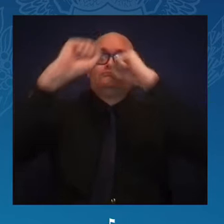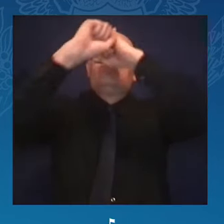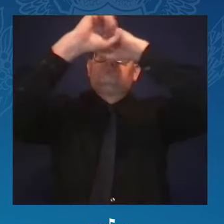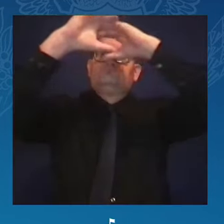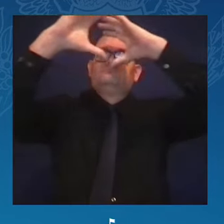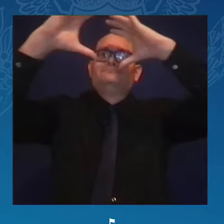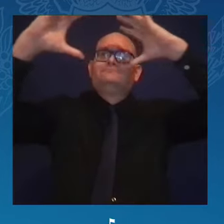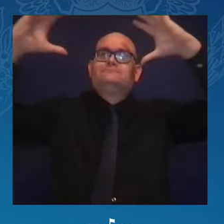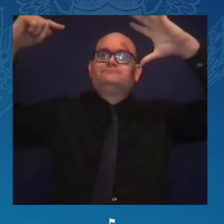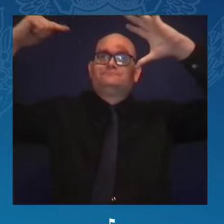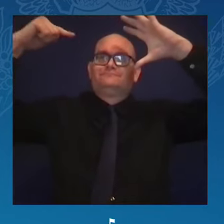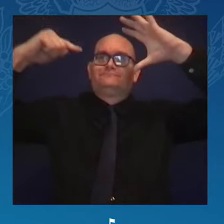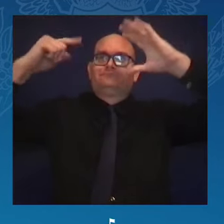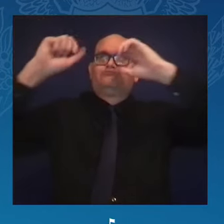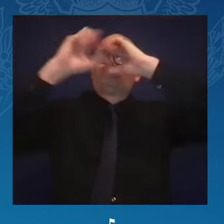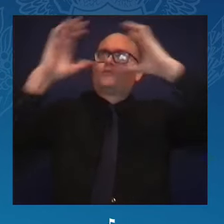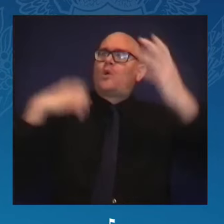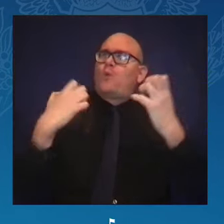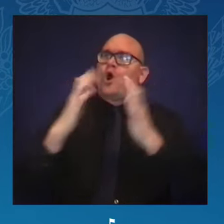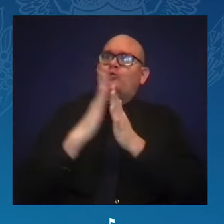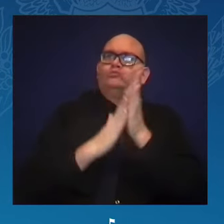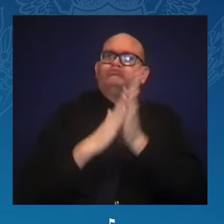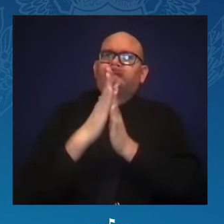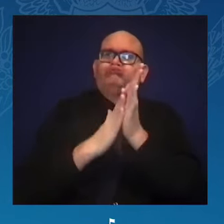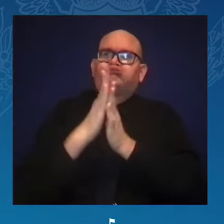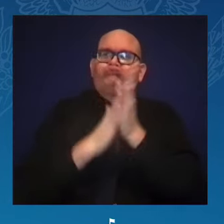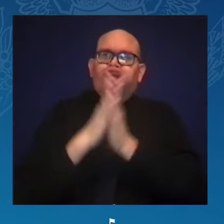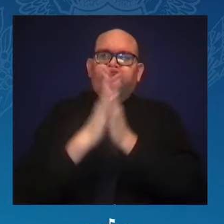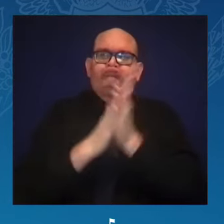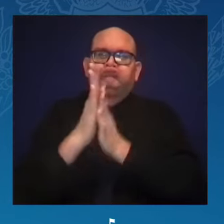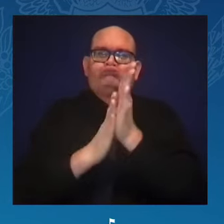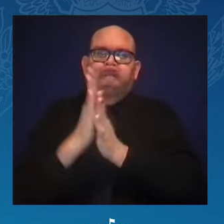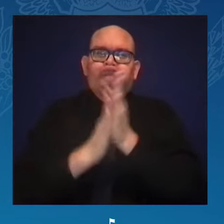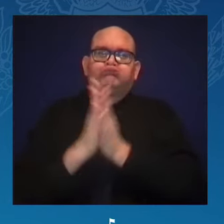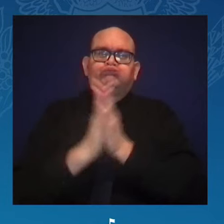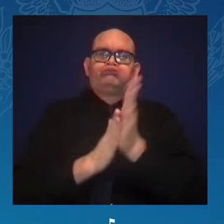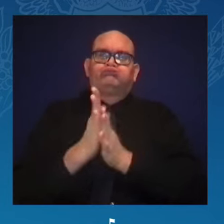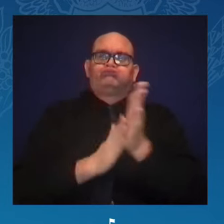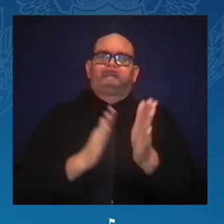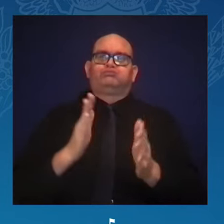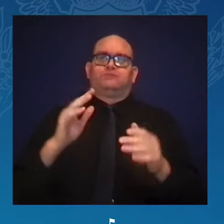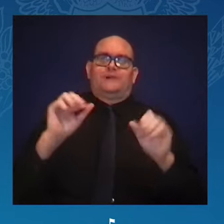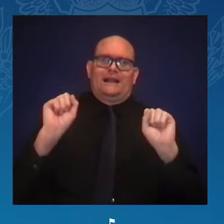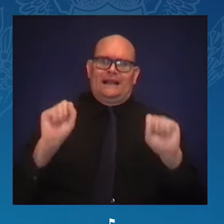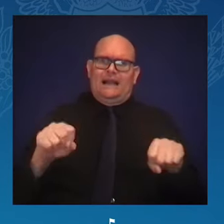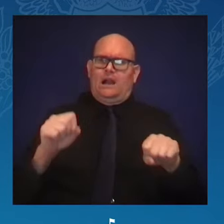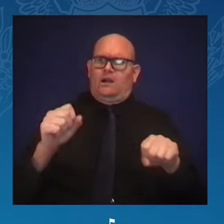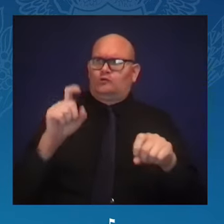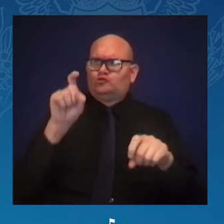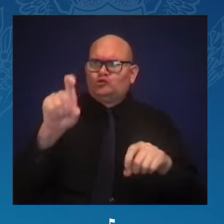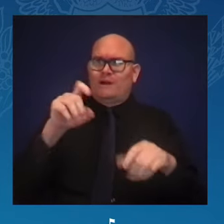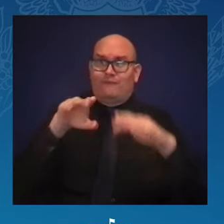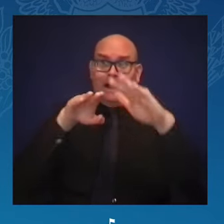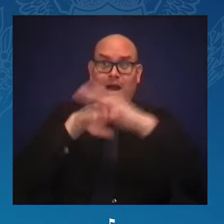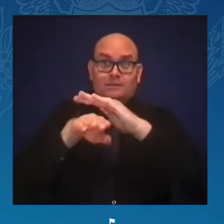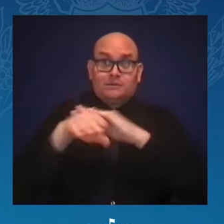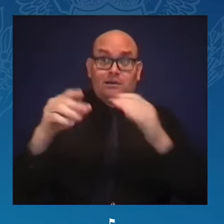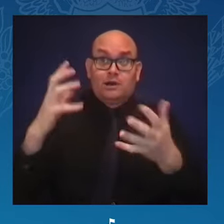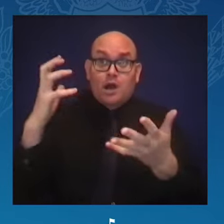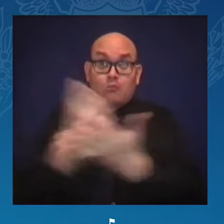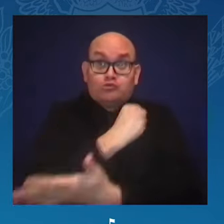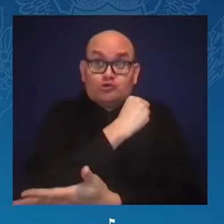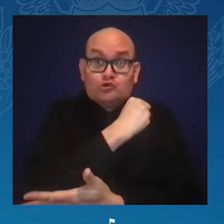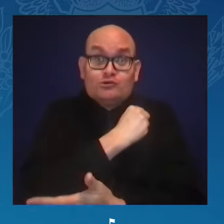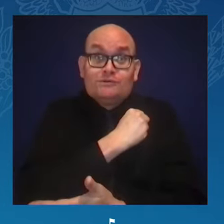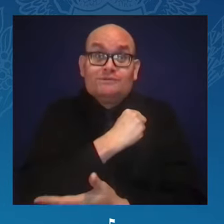should have access to opportunity. The great Congresswoman Barbara Jordan, a Delta and